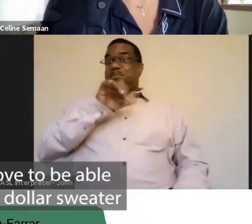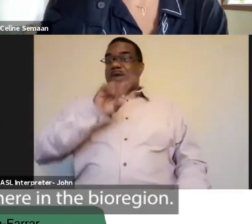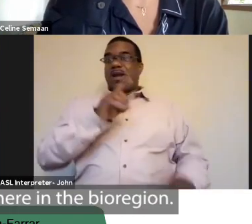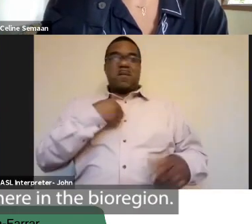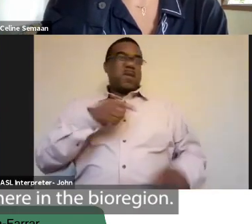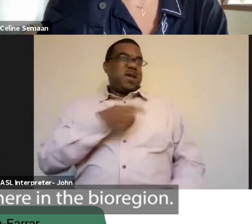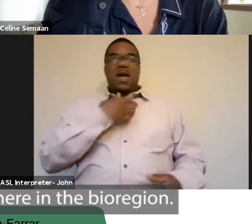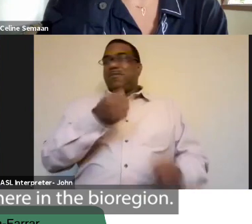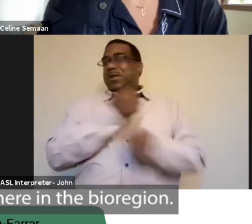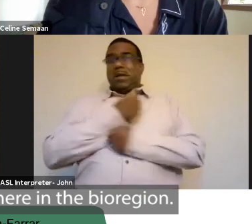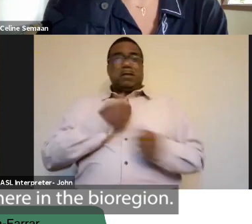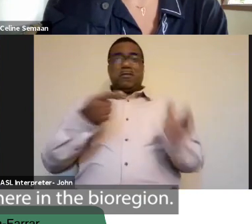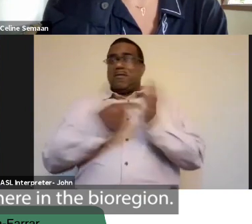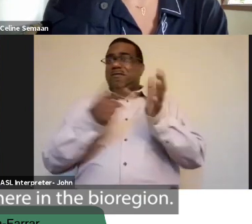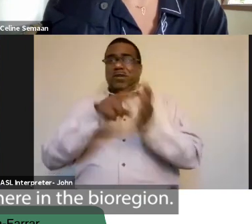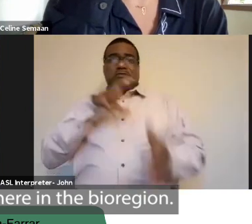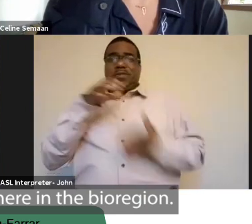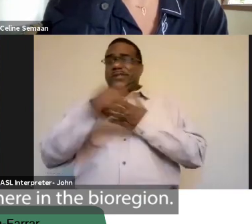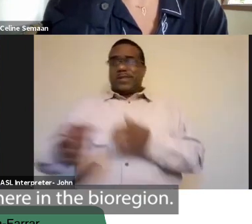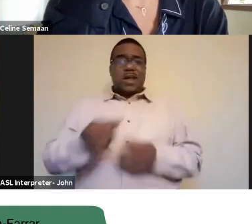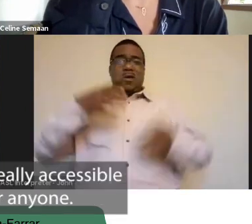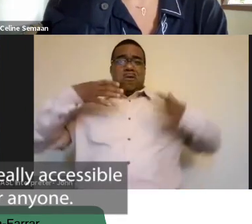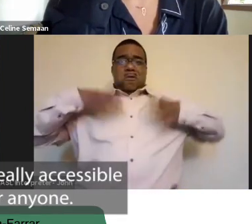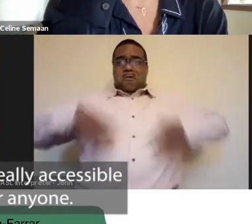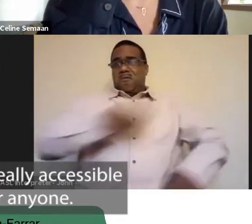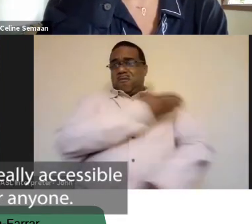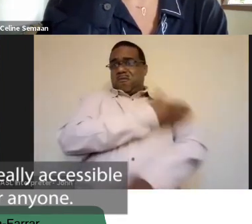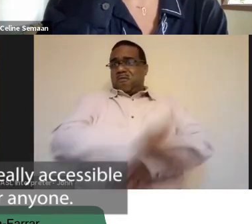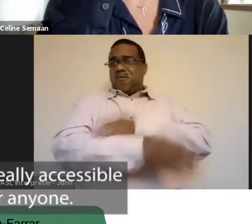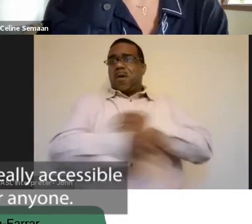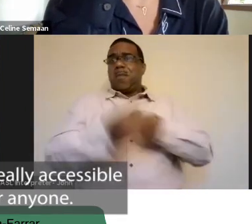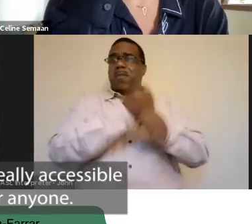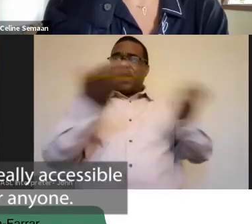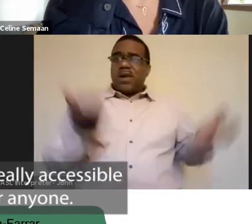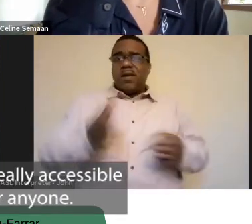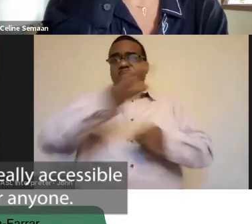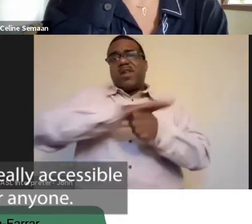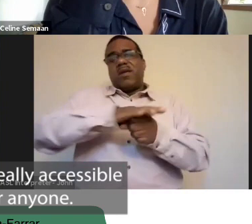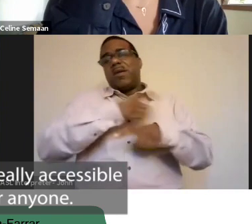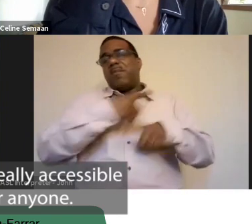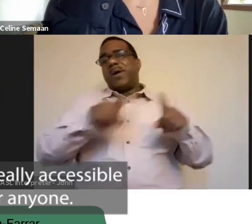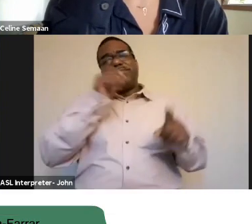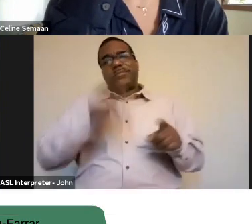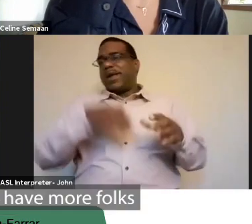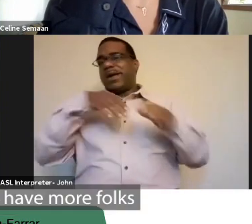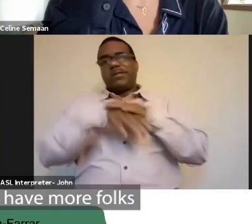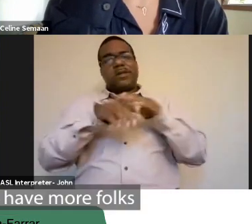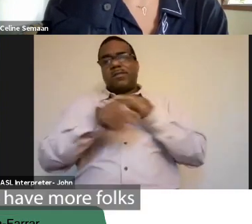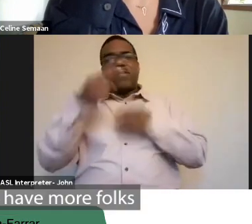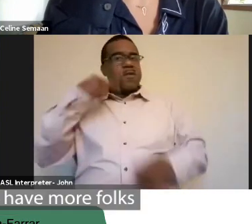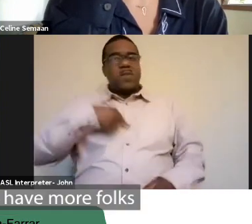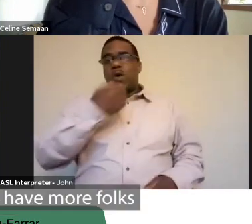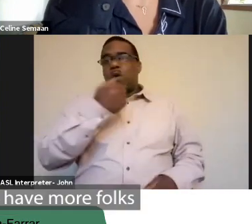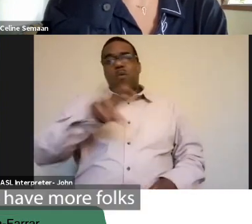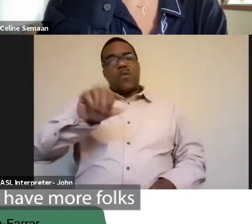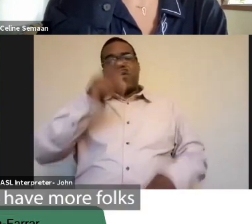sweater that was made right here in the bio region, but that's not really accessible for me or anyone. And so, when we